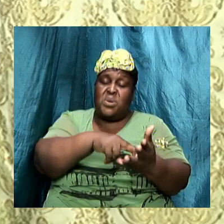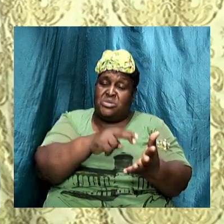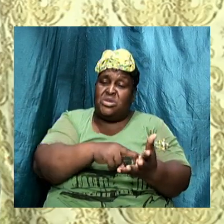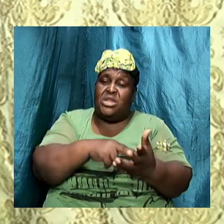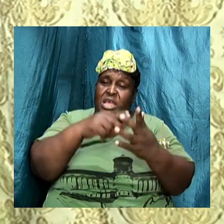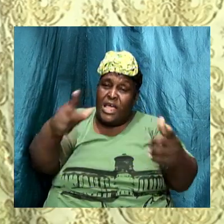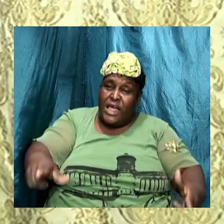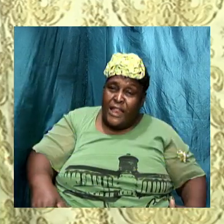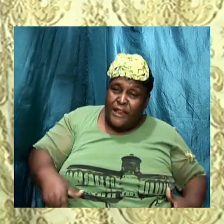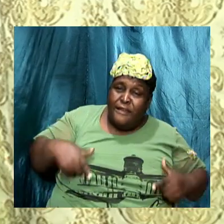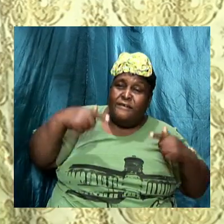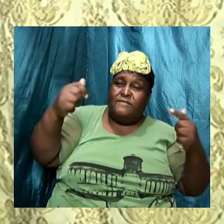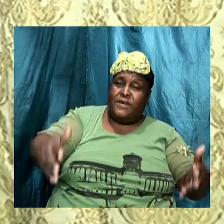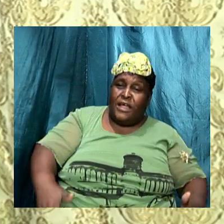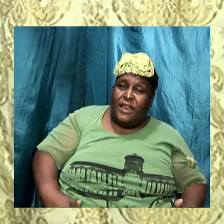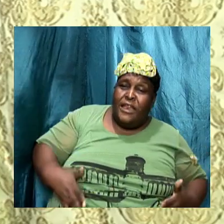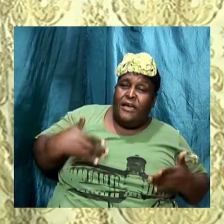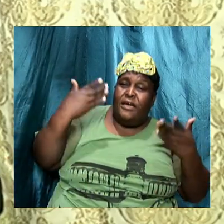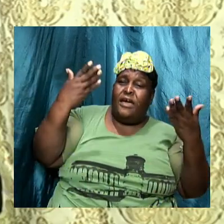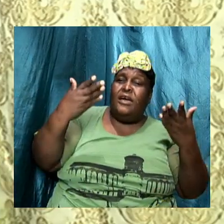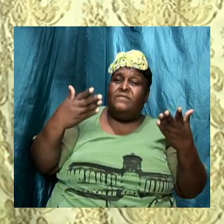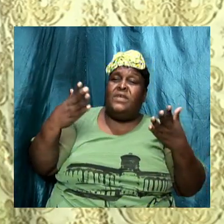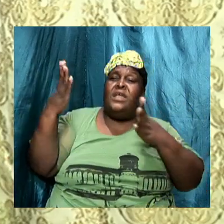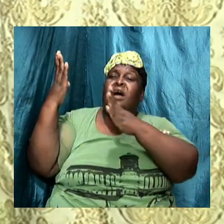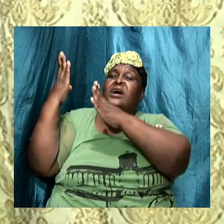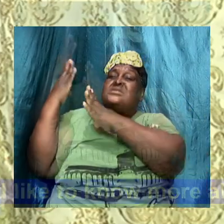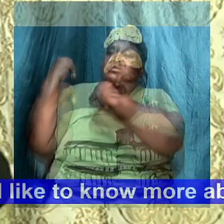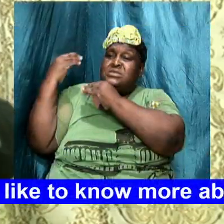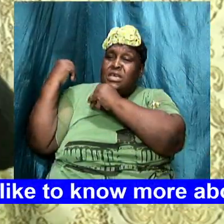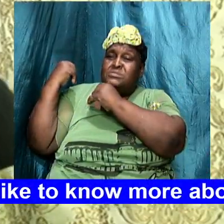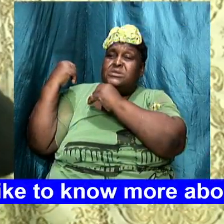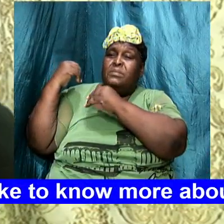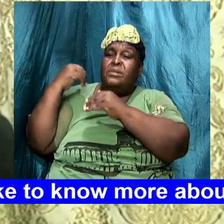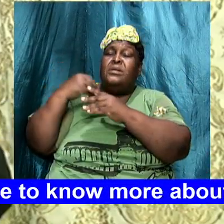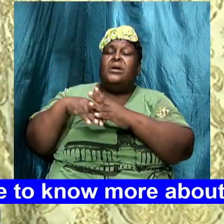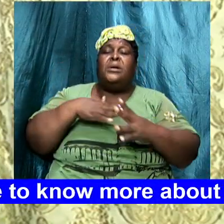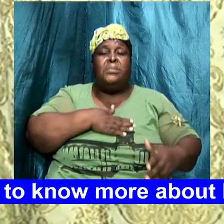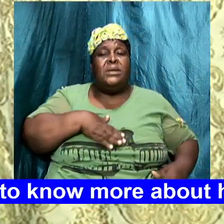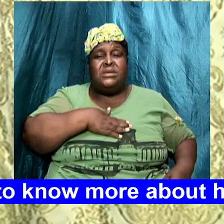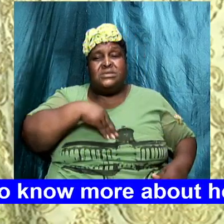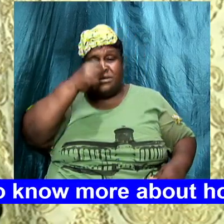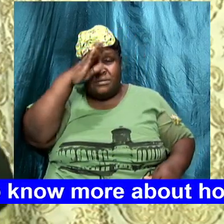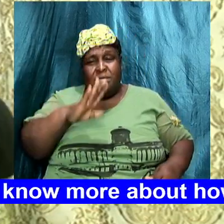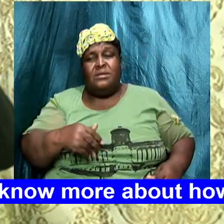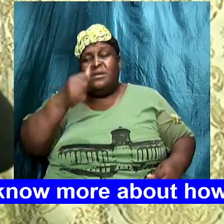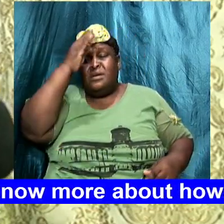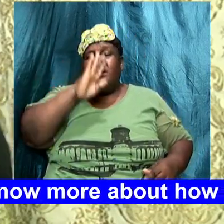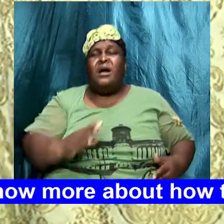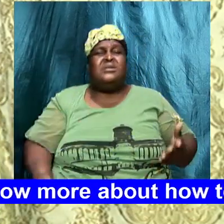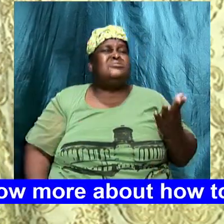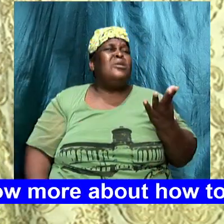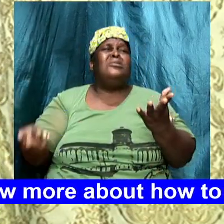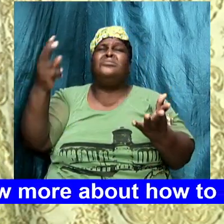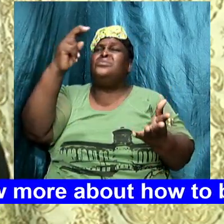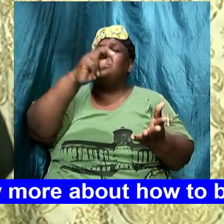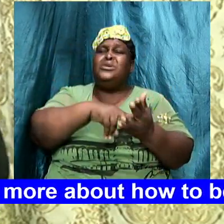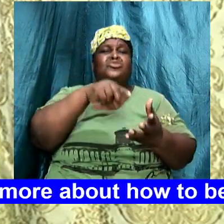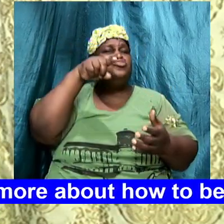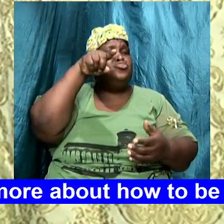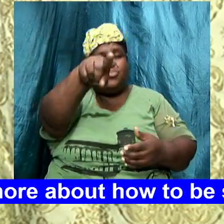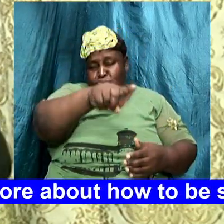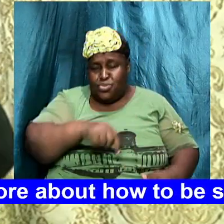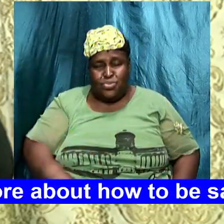life that is acceptable in the sight of God and you die on earth God is going to raise you up if you live a life of sin